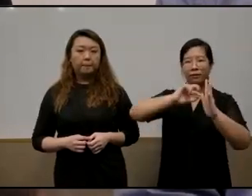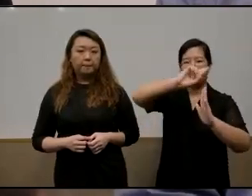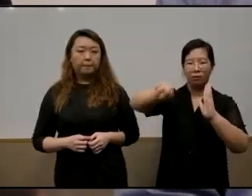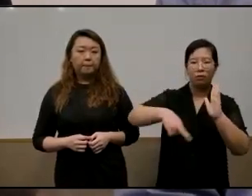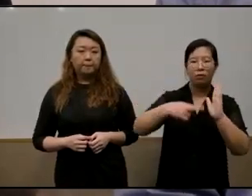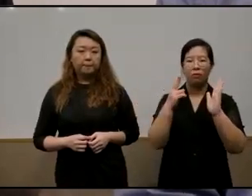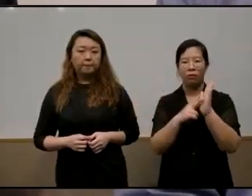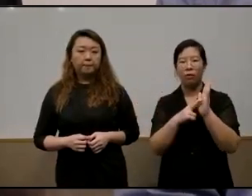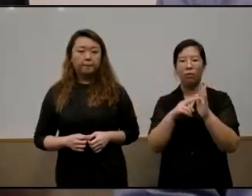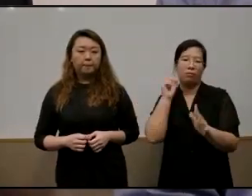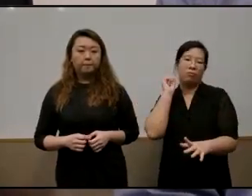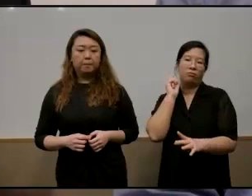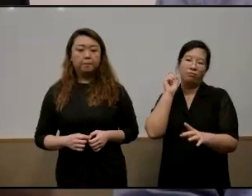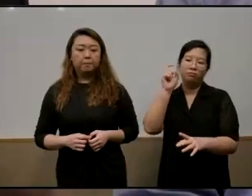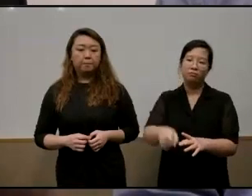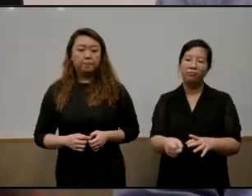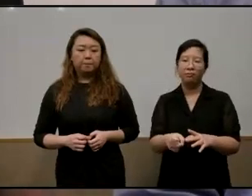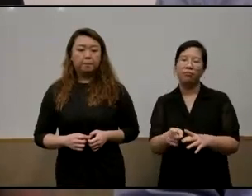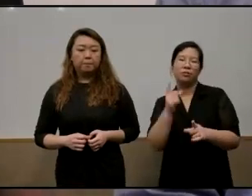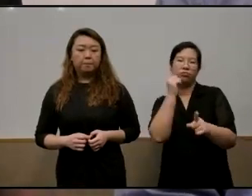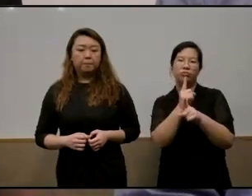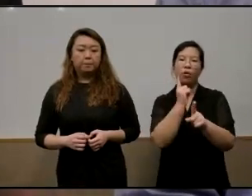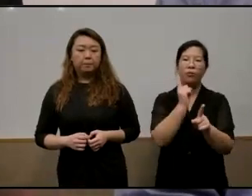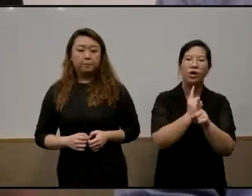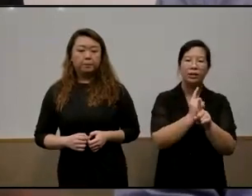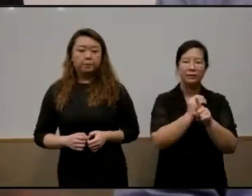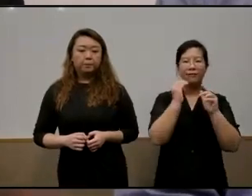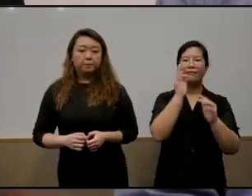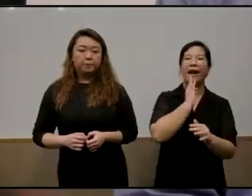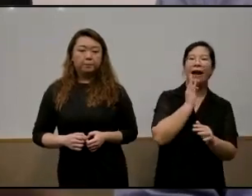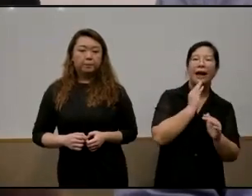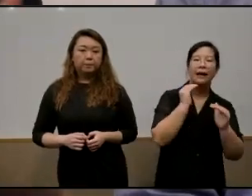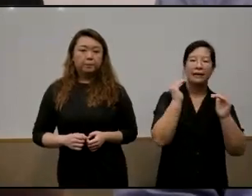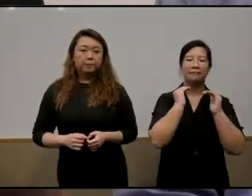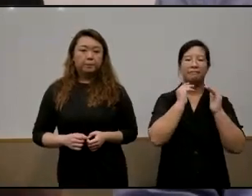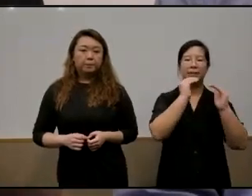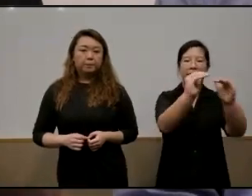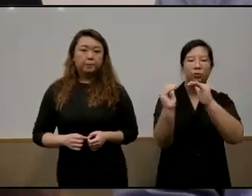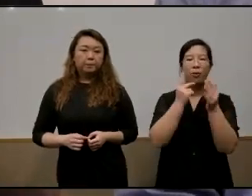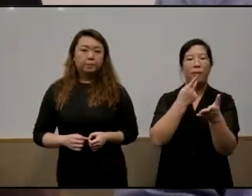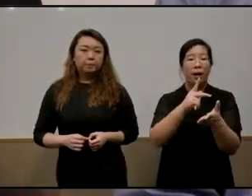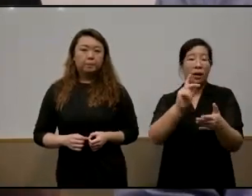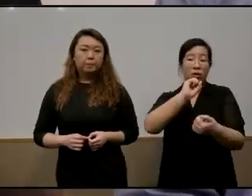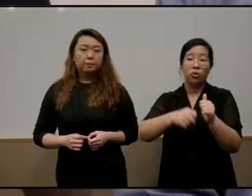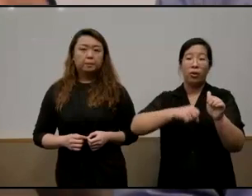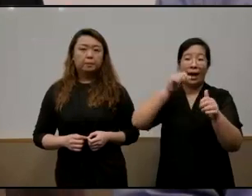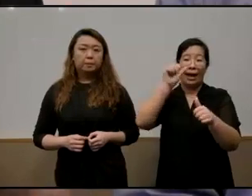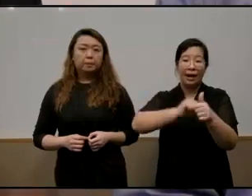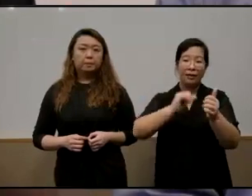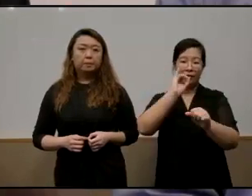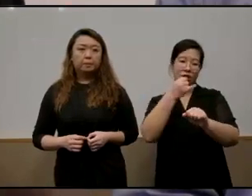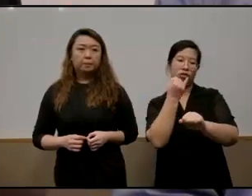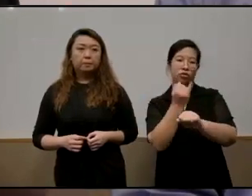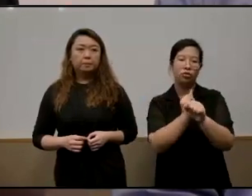appropriately remunerated so that every role can afford a person to live in a